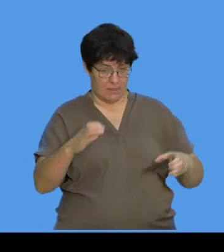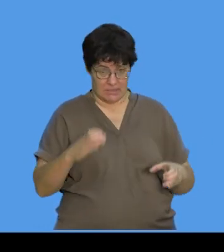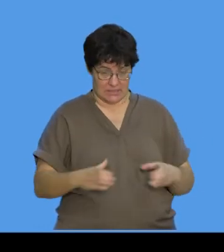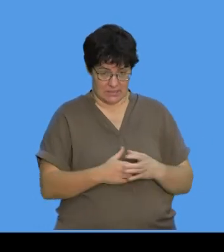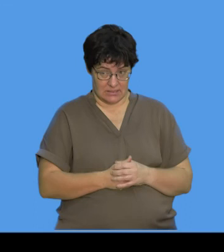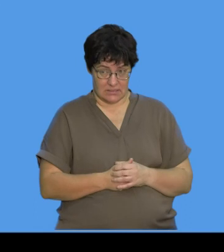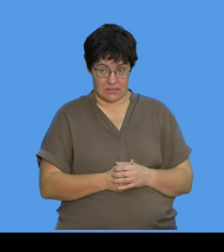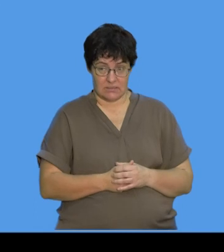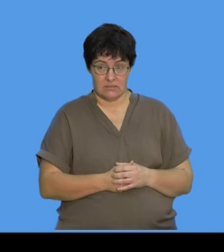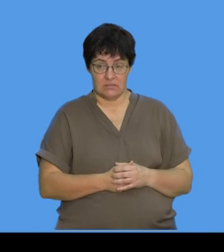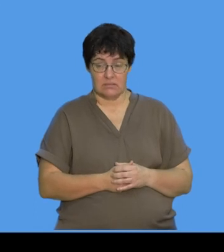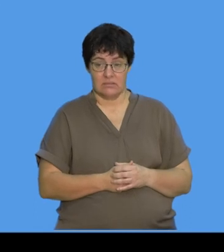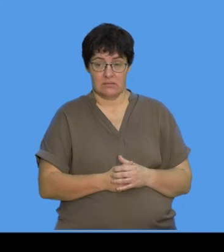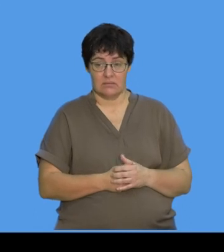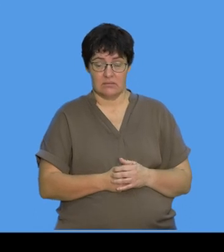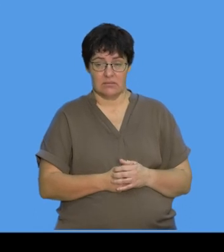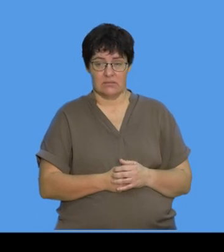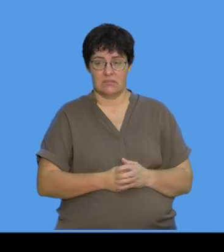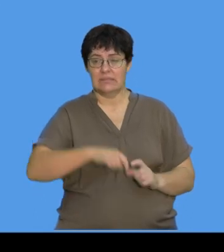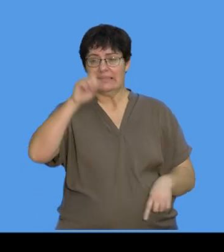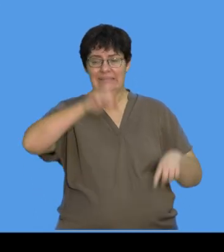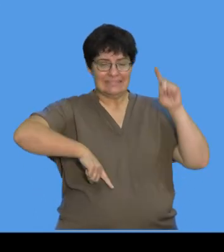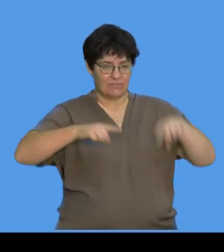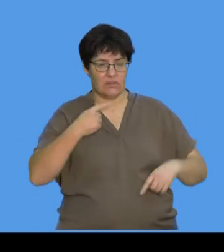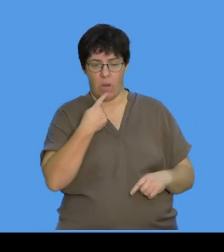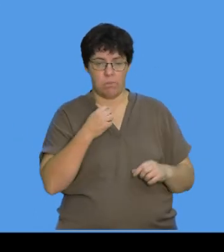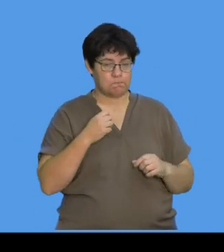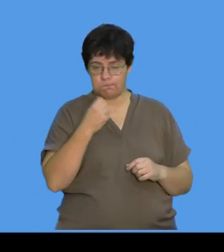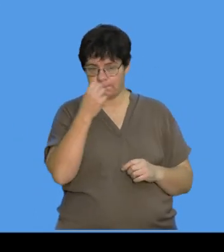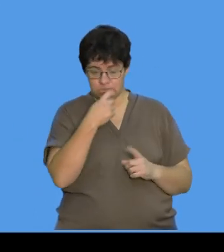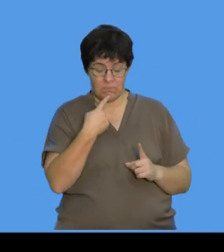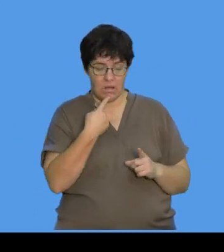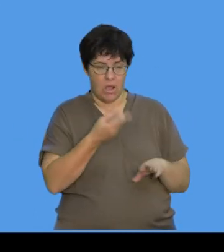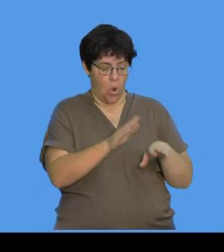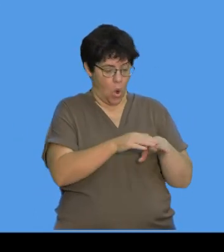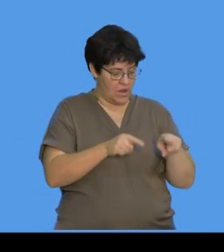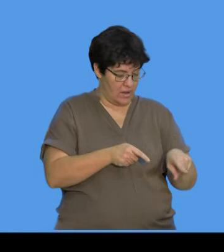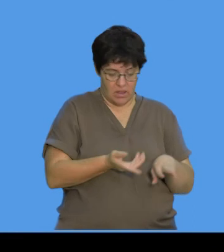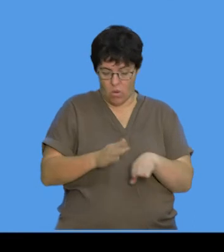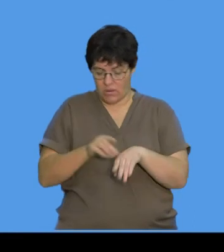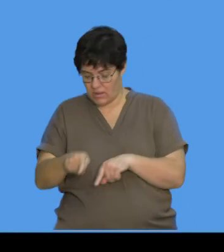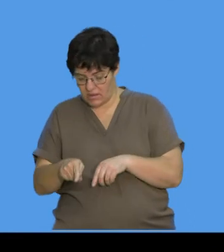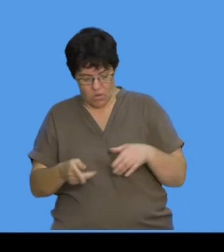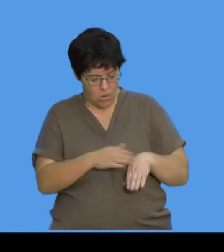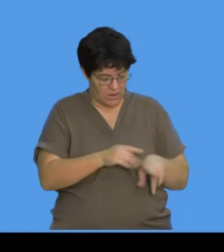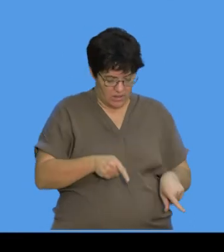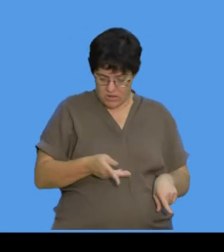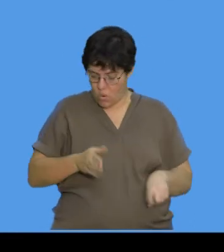did was they put the different mouthwashes on those little piece of paper